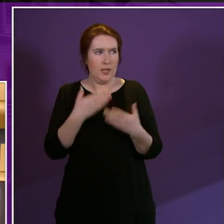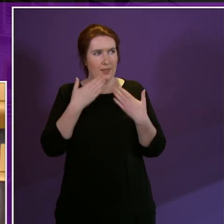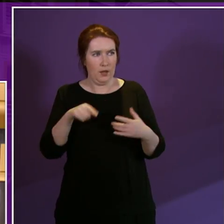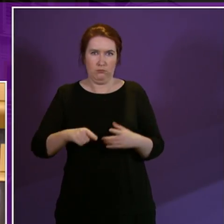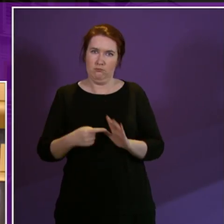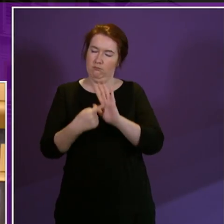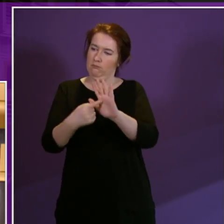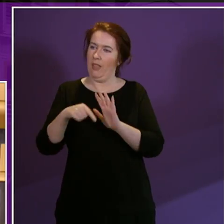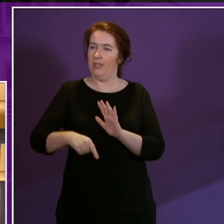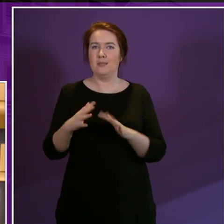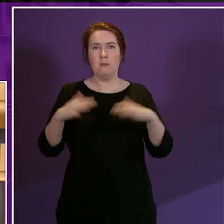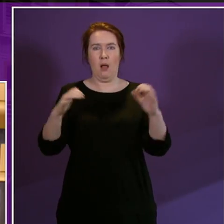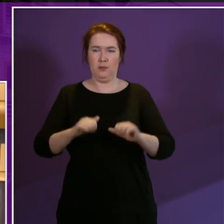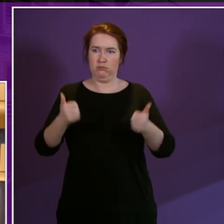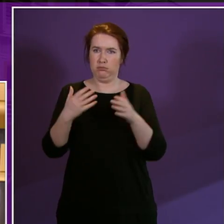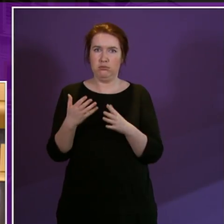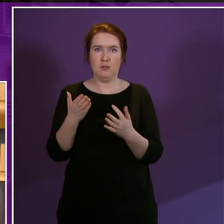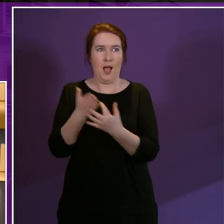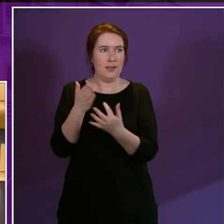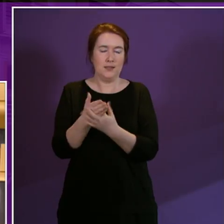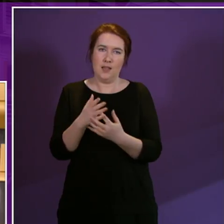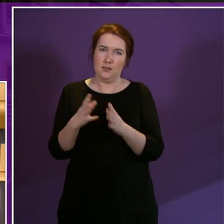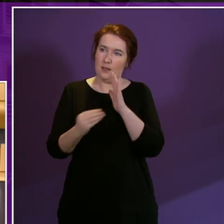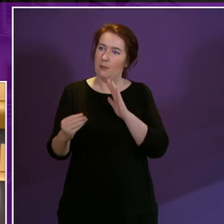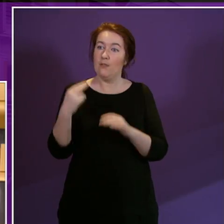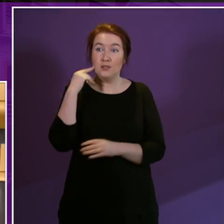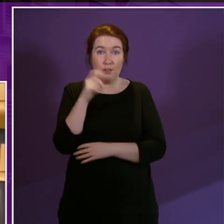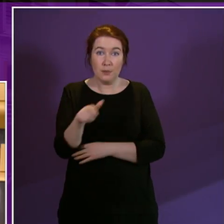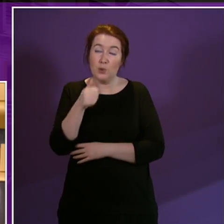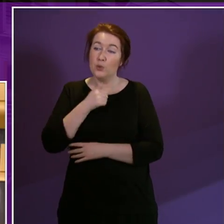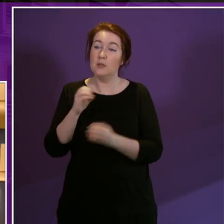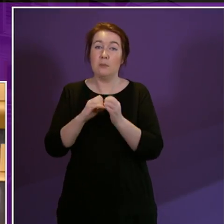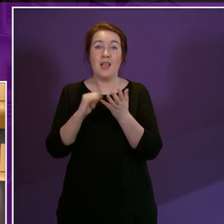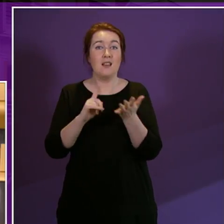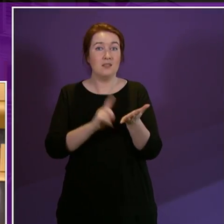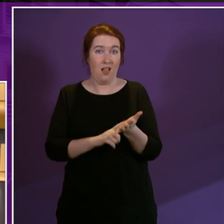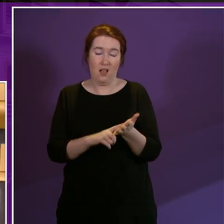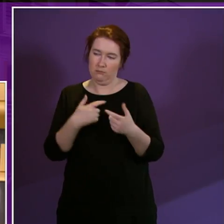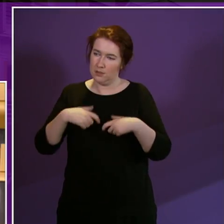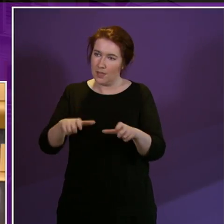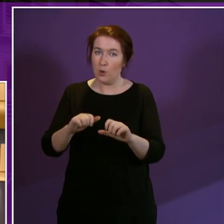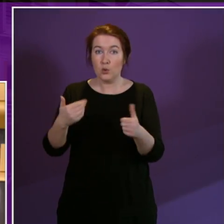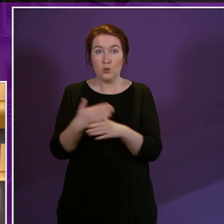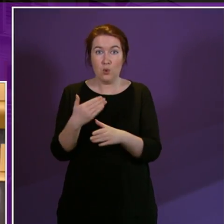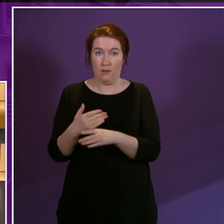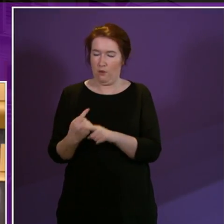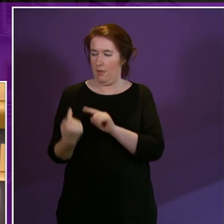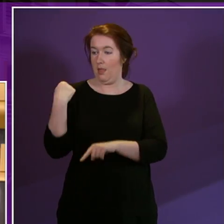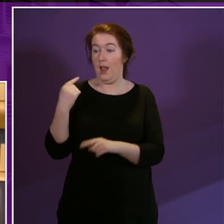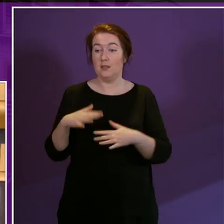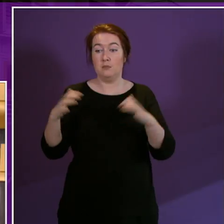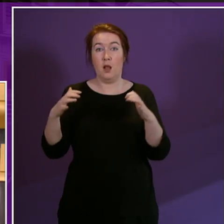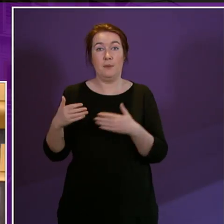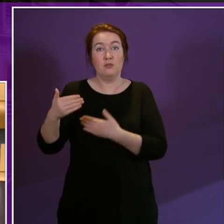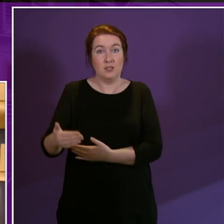an exemplar of access to people who are deaf and use British Sign Language in carrying on the good work from the last parliamentary